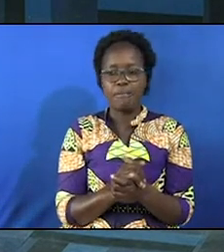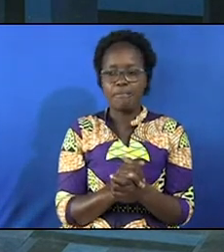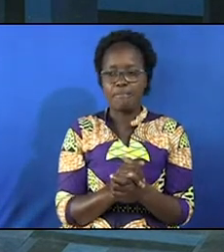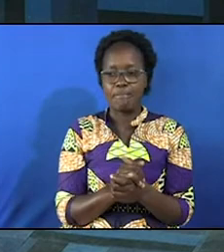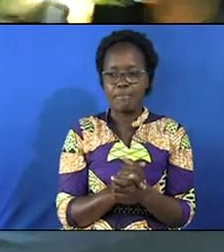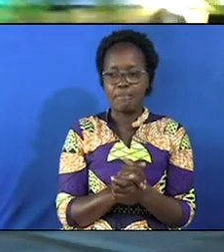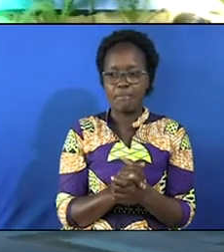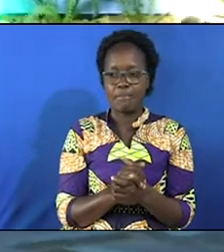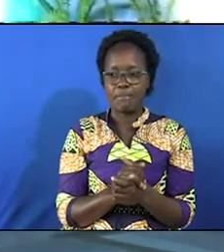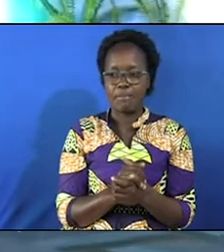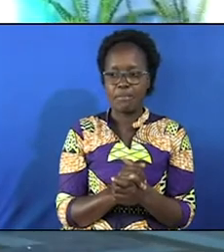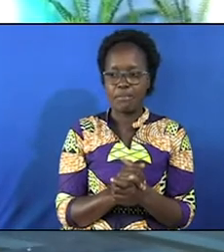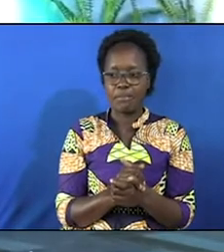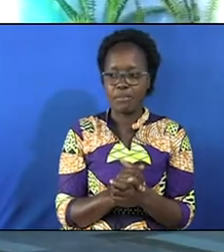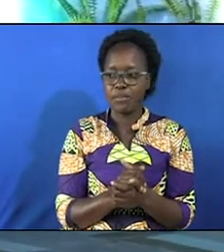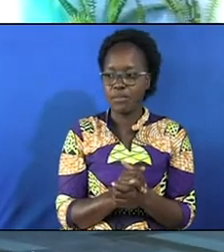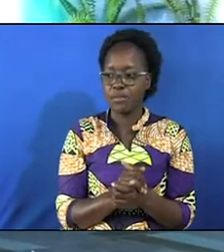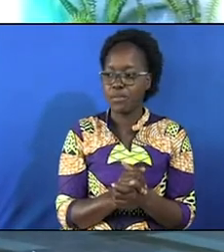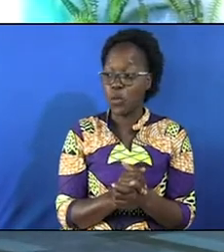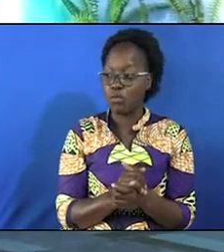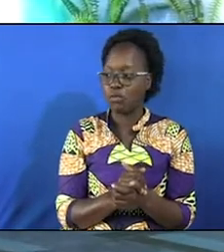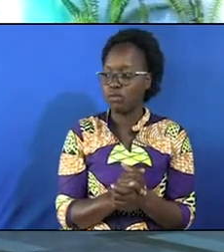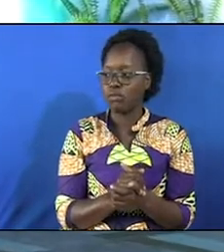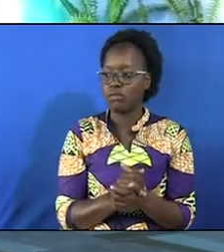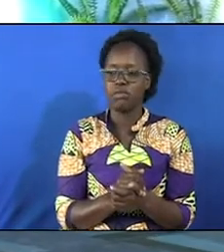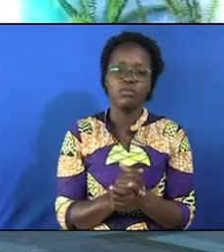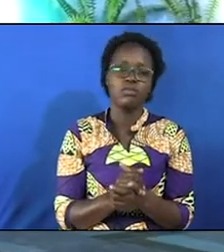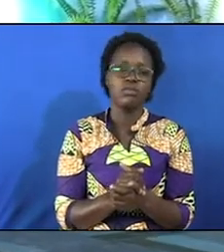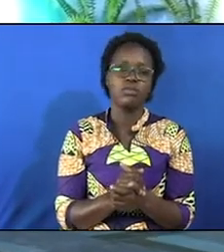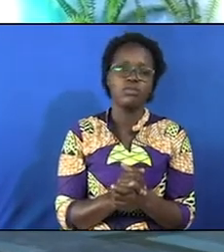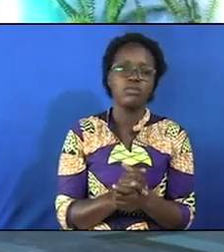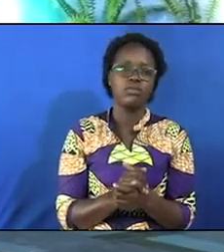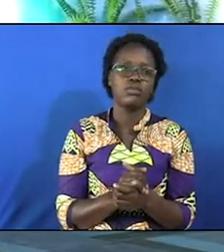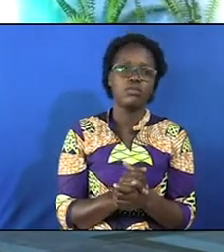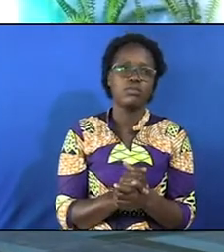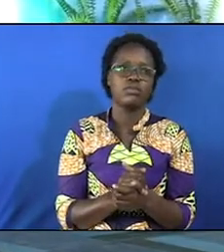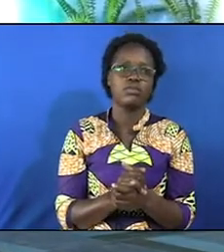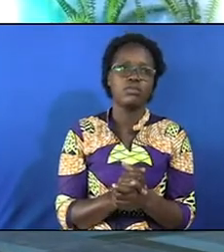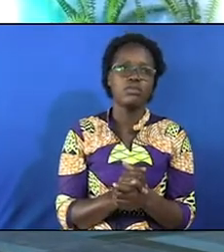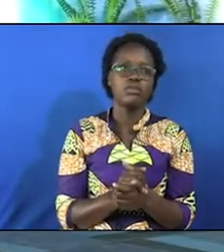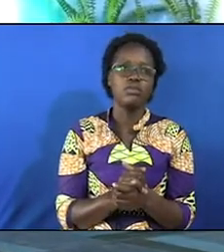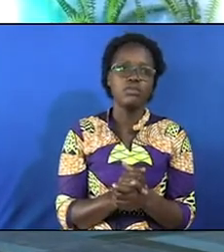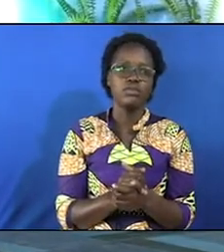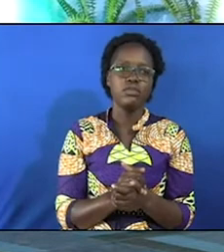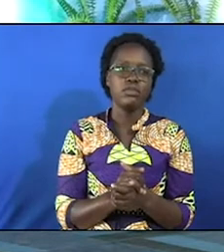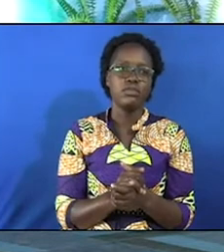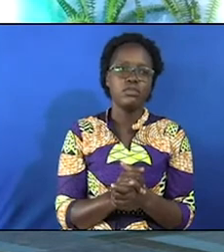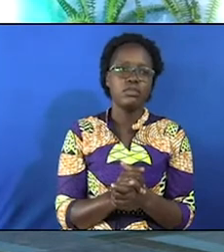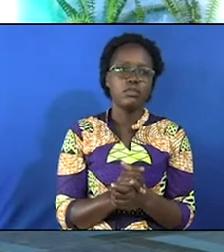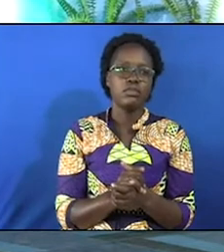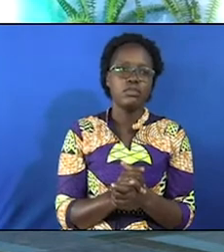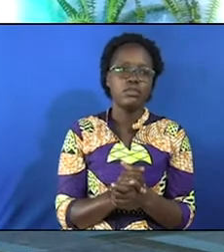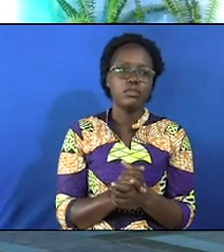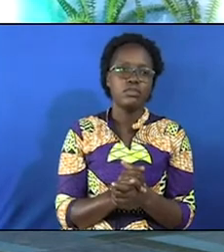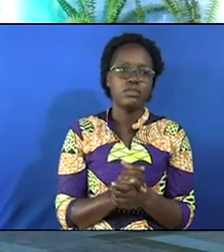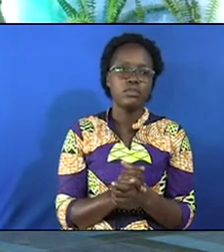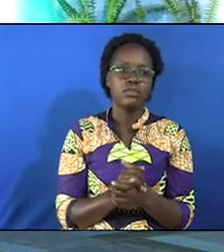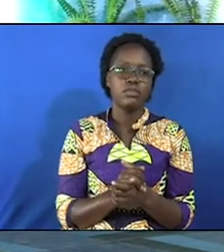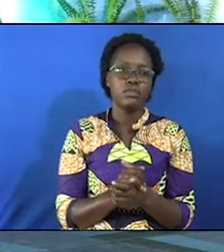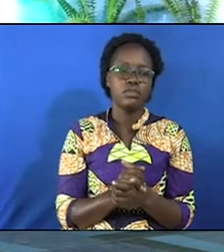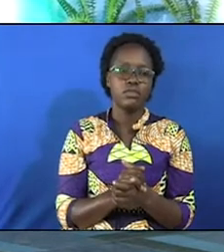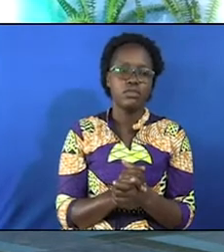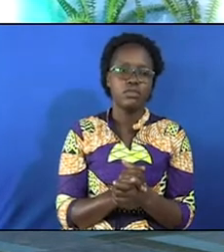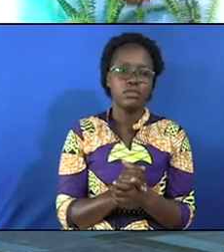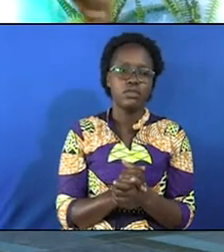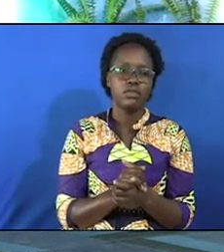my pastors here to come my pastors and come come I want to say this as